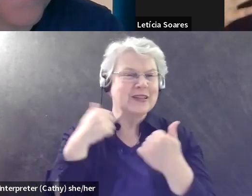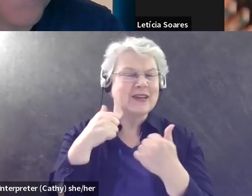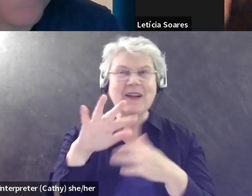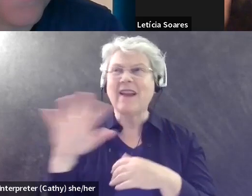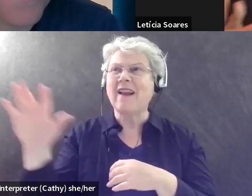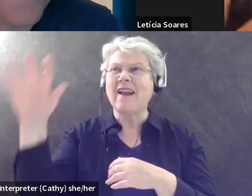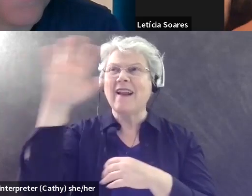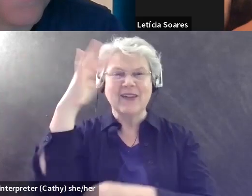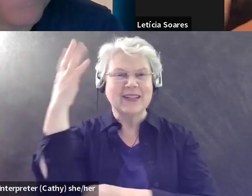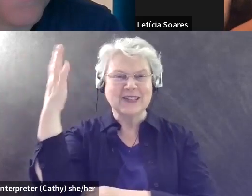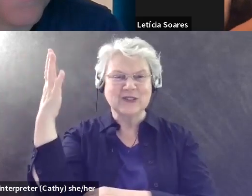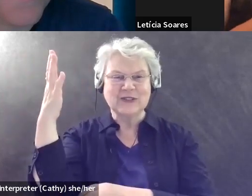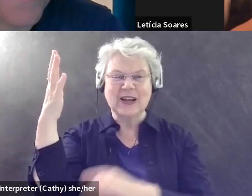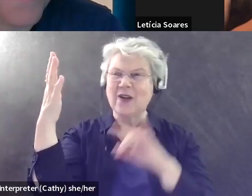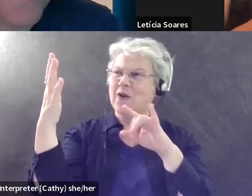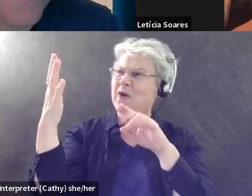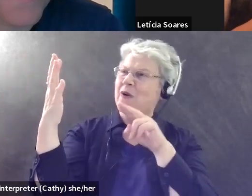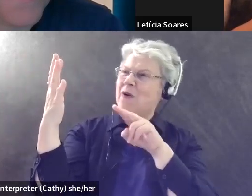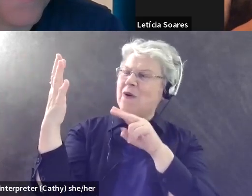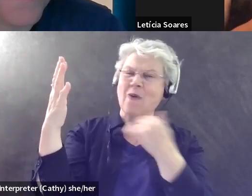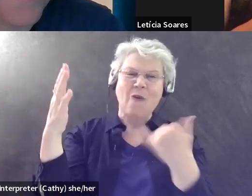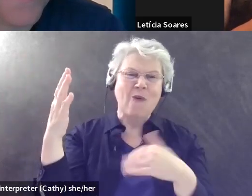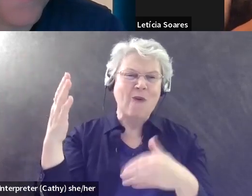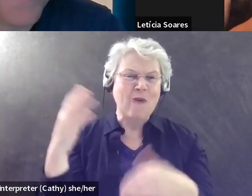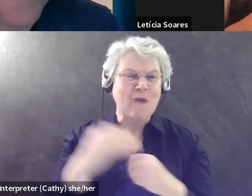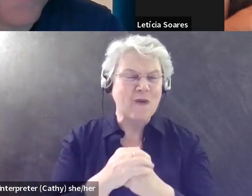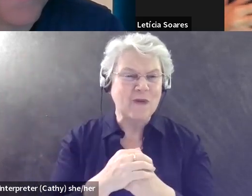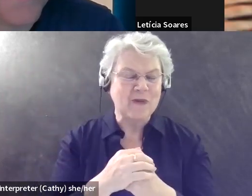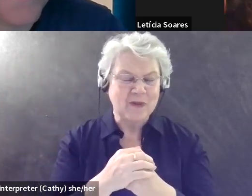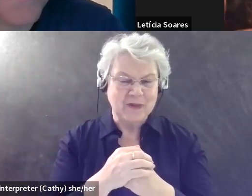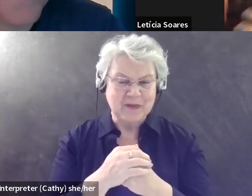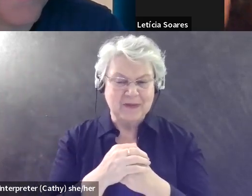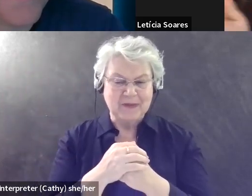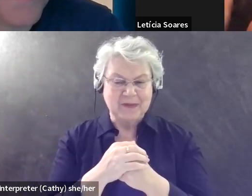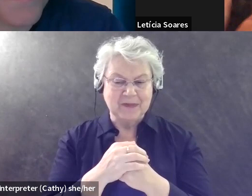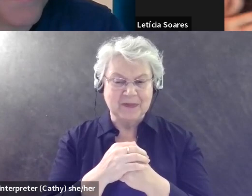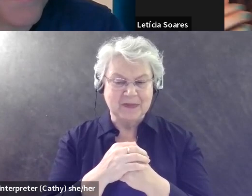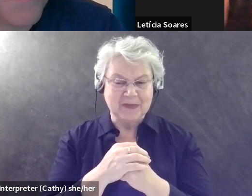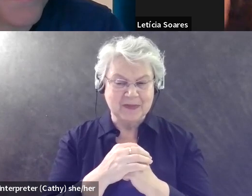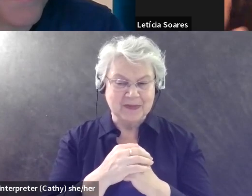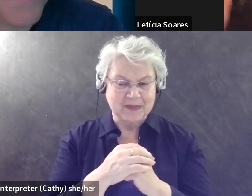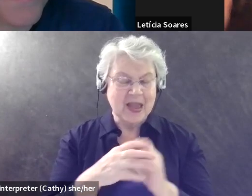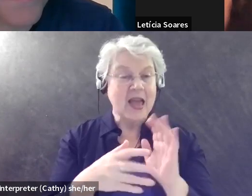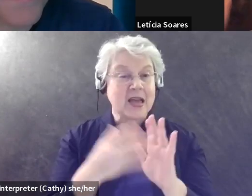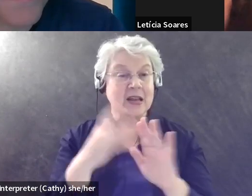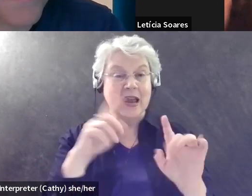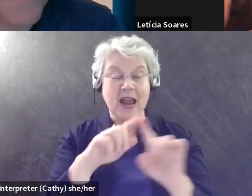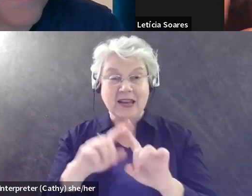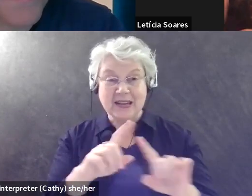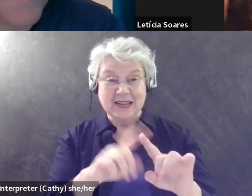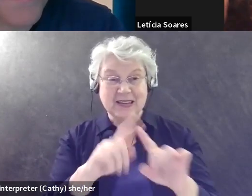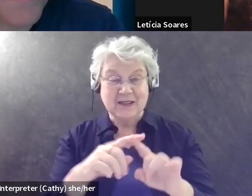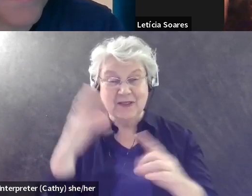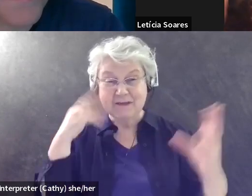sometimes because of this differences in intensity of symptoms,